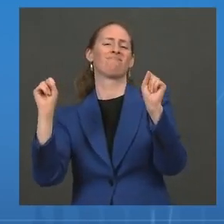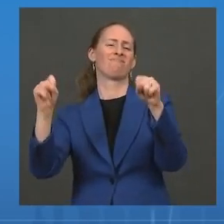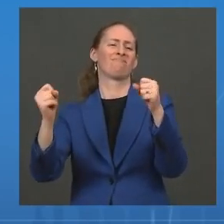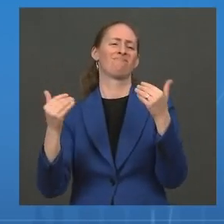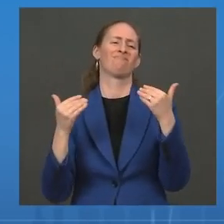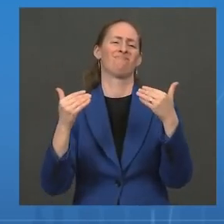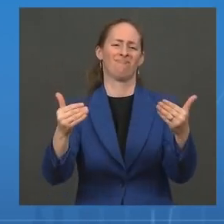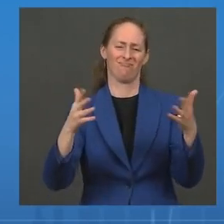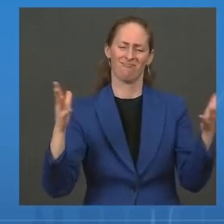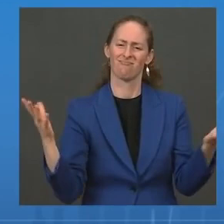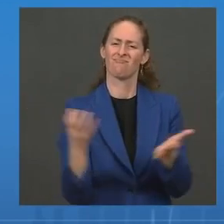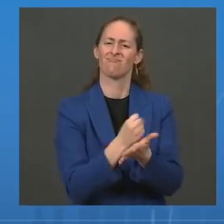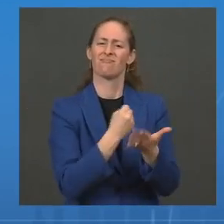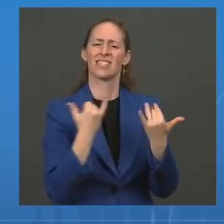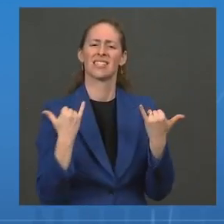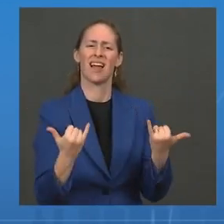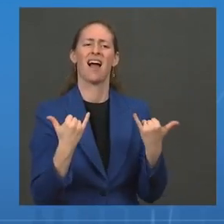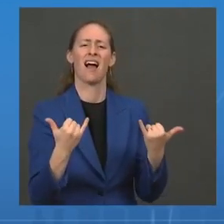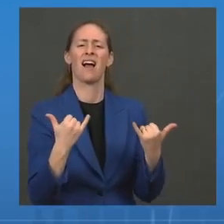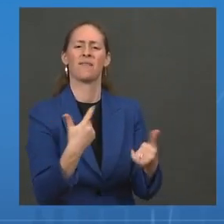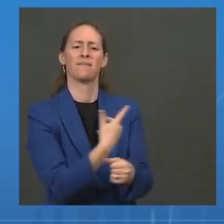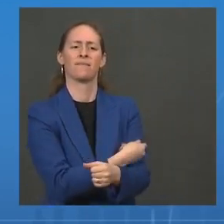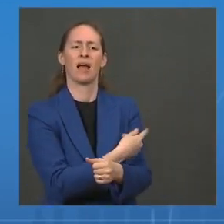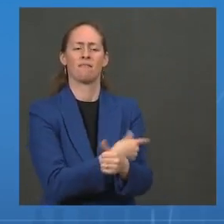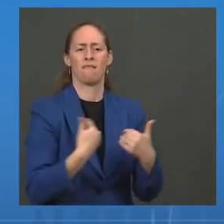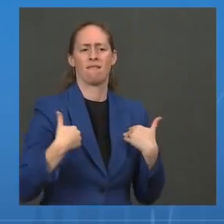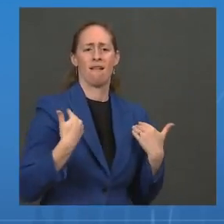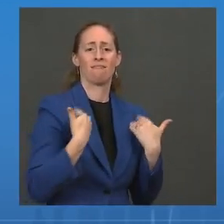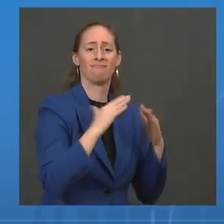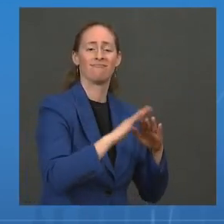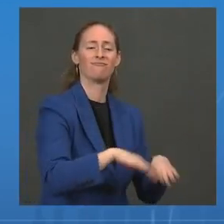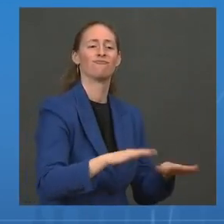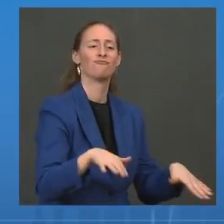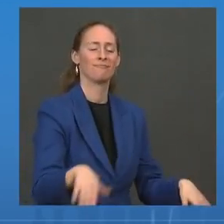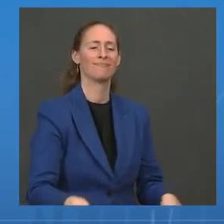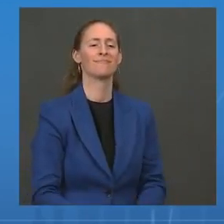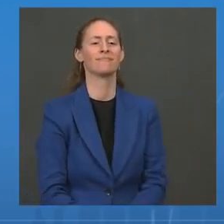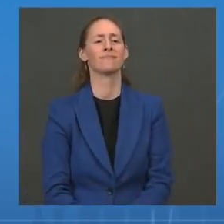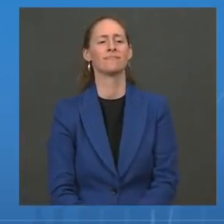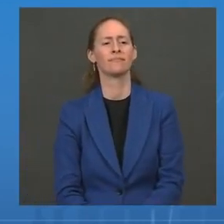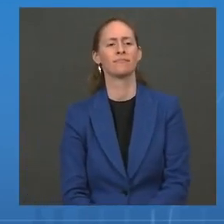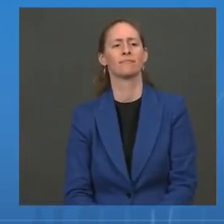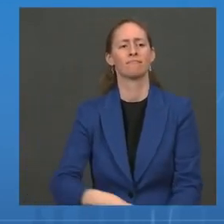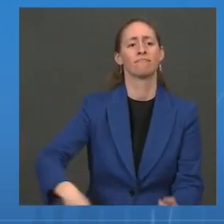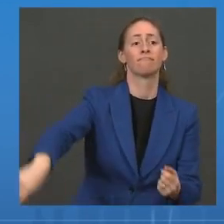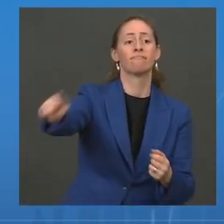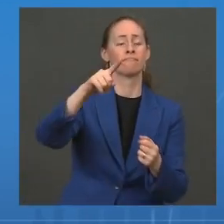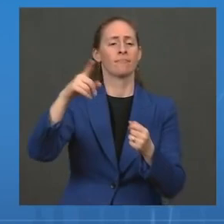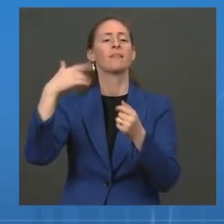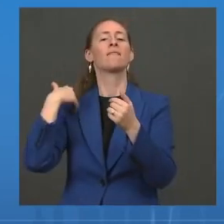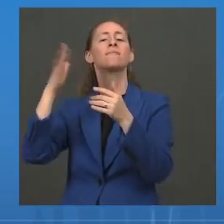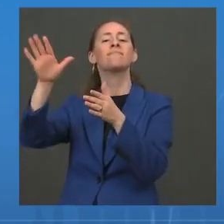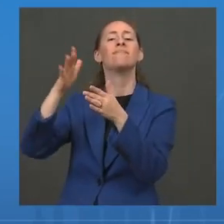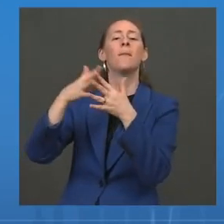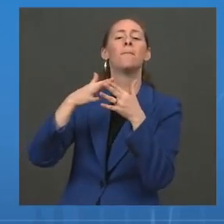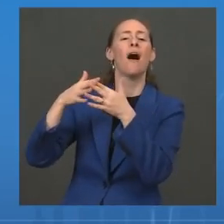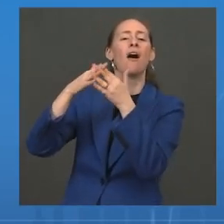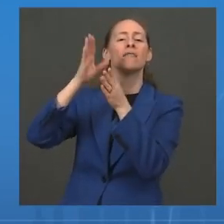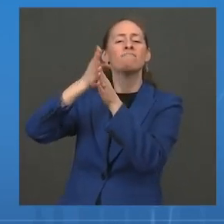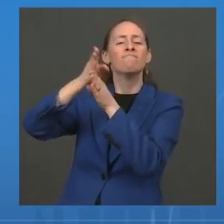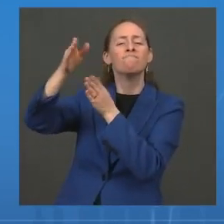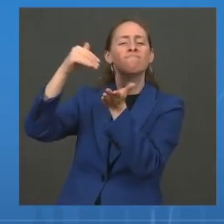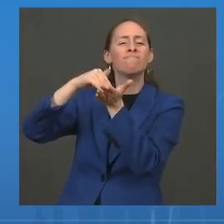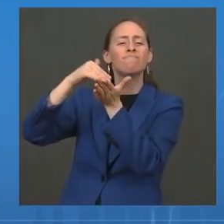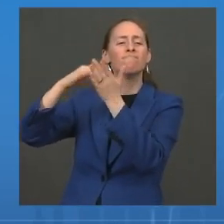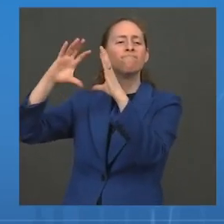This recommendation was further recognized and supported by the American Academy of Pediatrics and the American Medical Association.